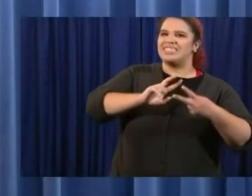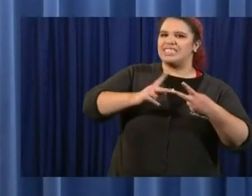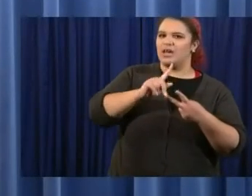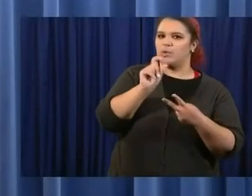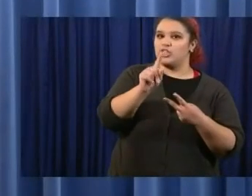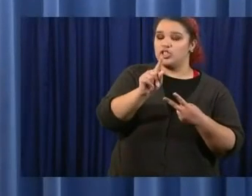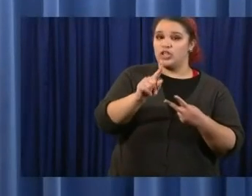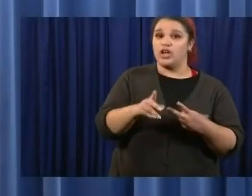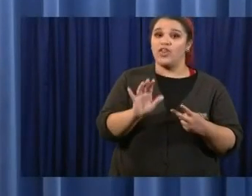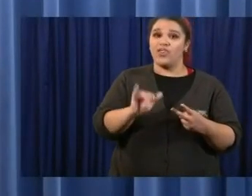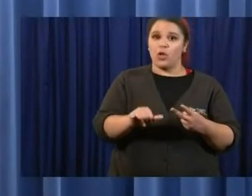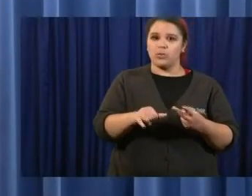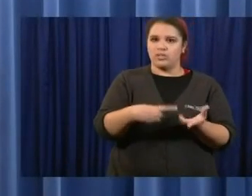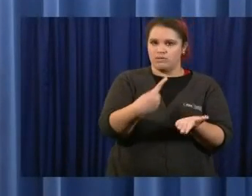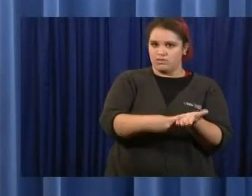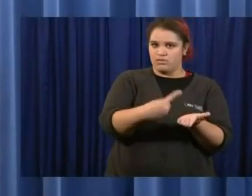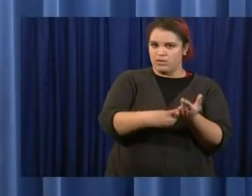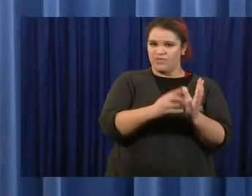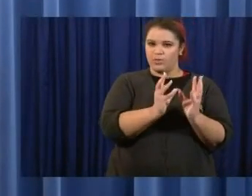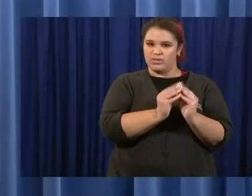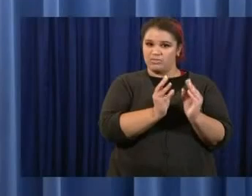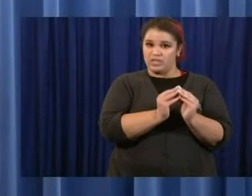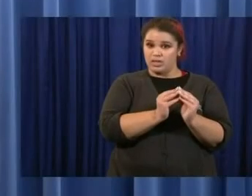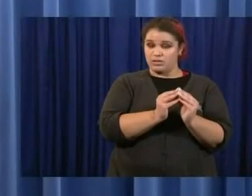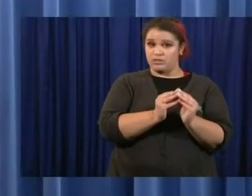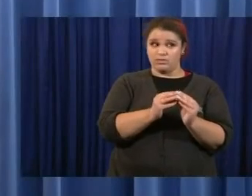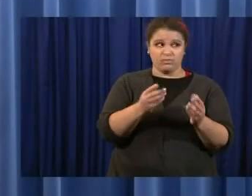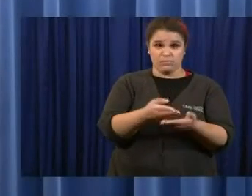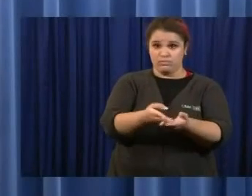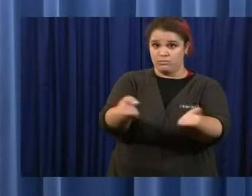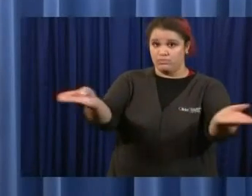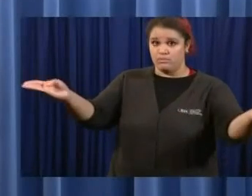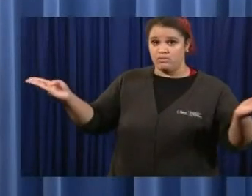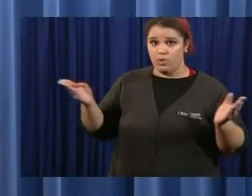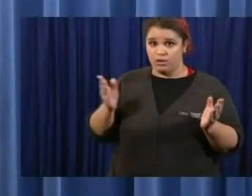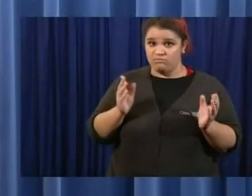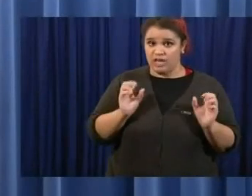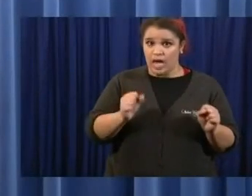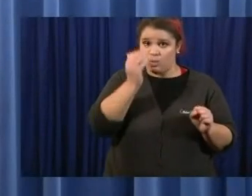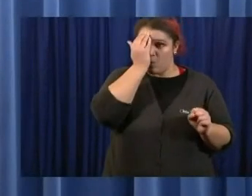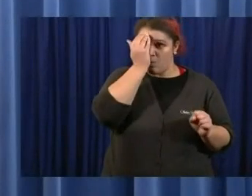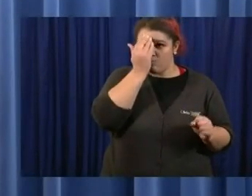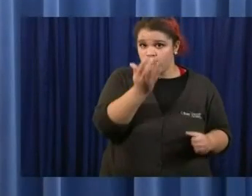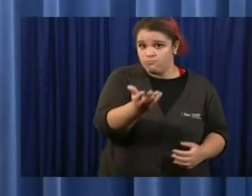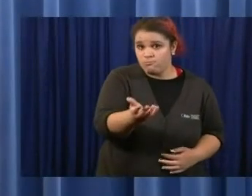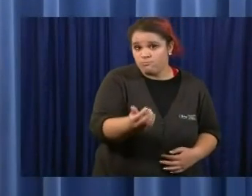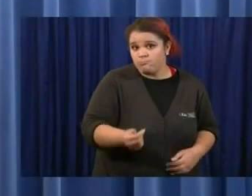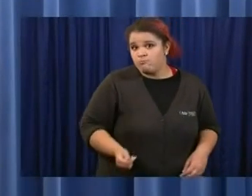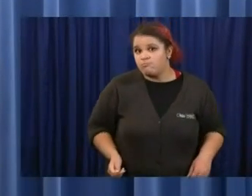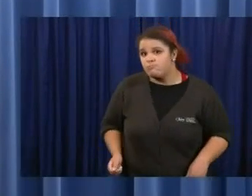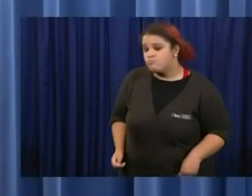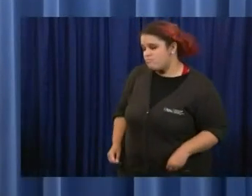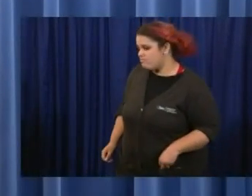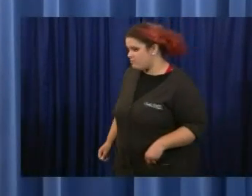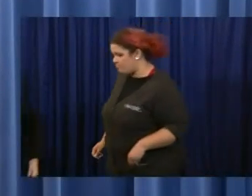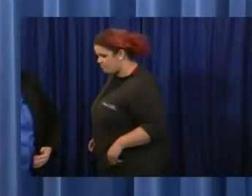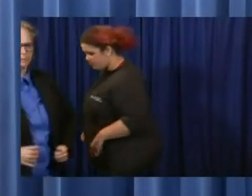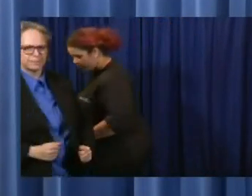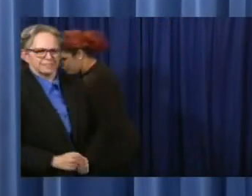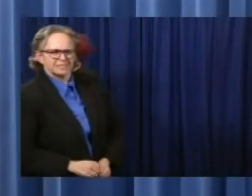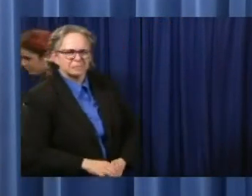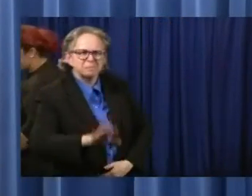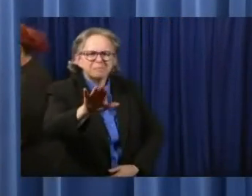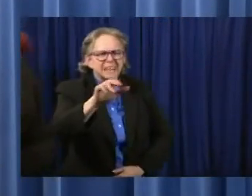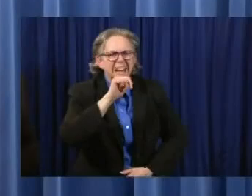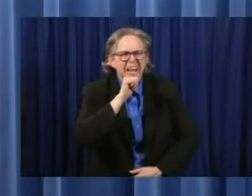Yeah, I don't know the answer to that. John may know the answer to that. Uh, look, uh, we tried to be geographically diverse.